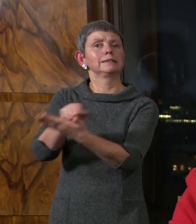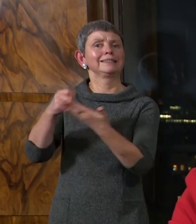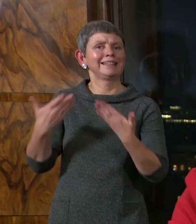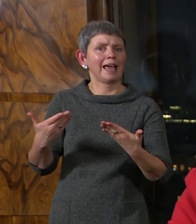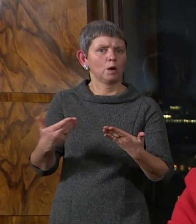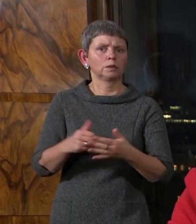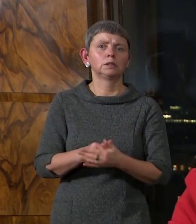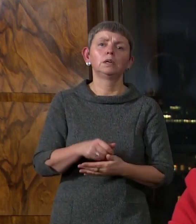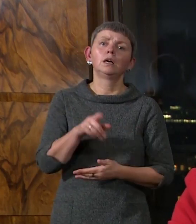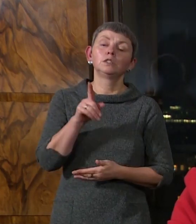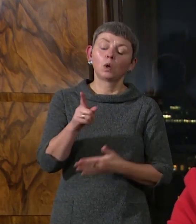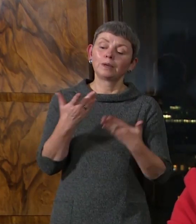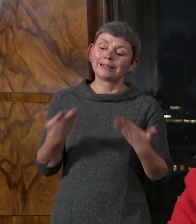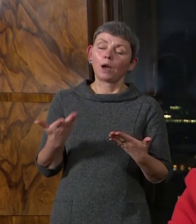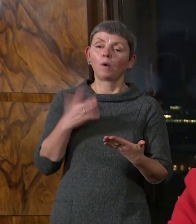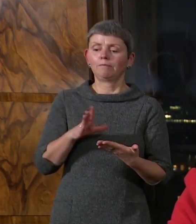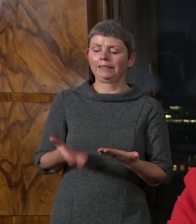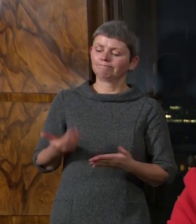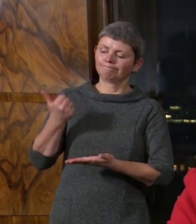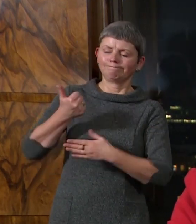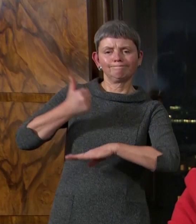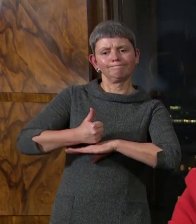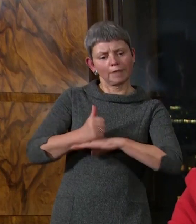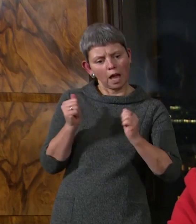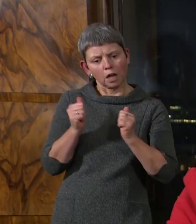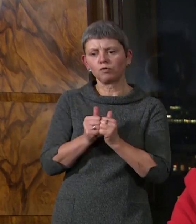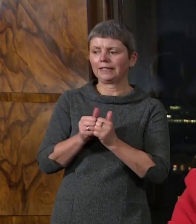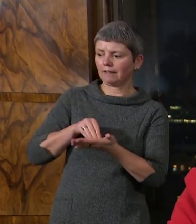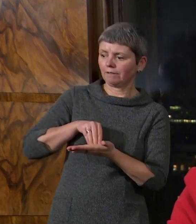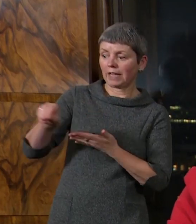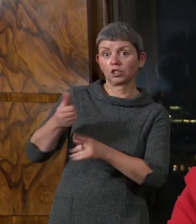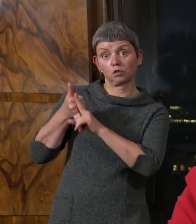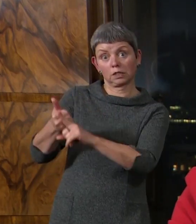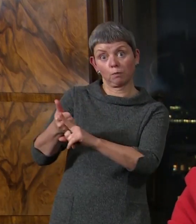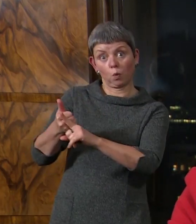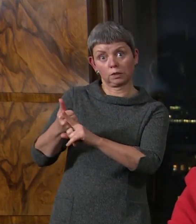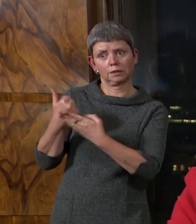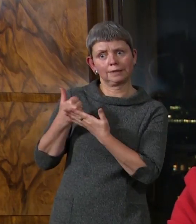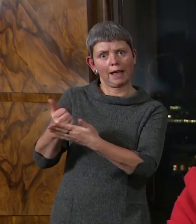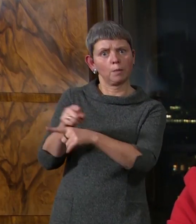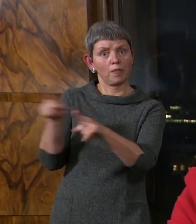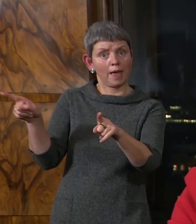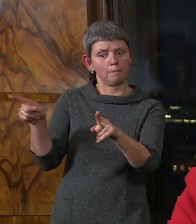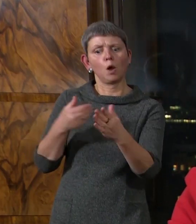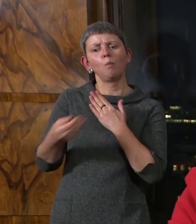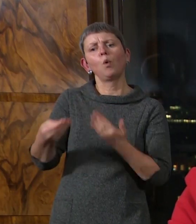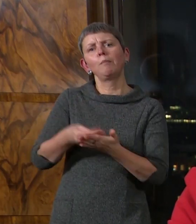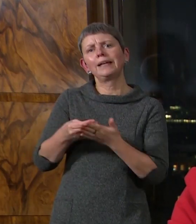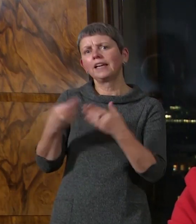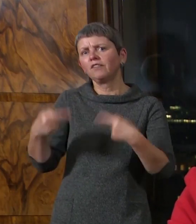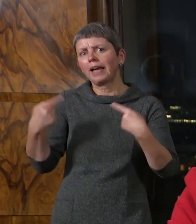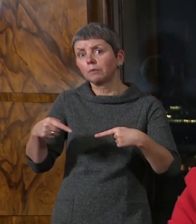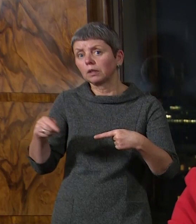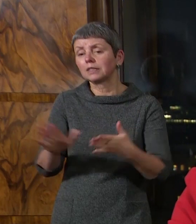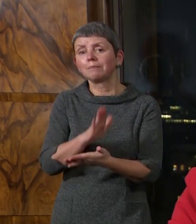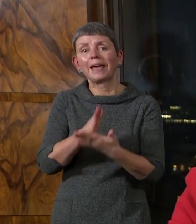So today we have put in place a package of financial support to help them. And we are making more money available to ensure eligible